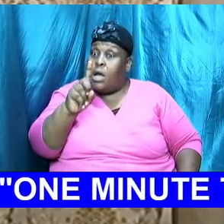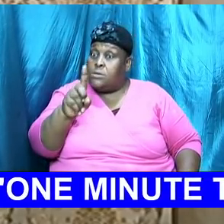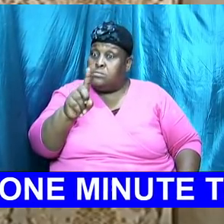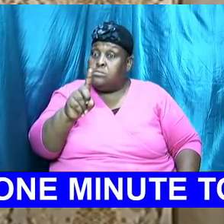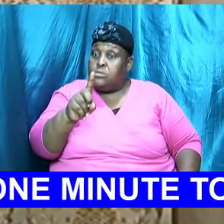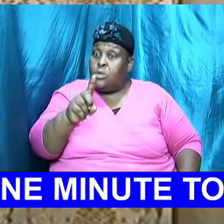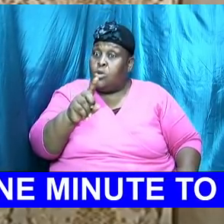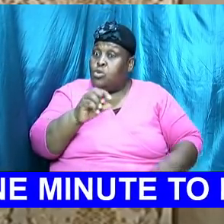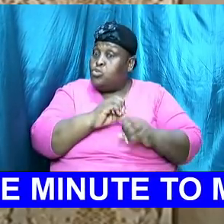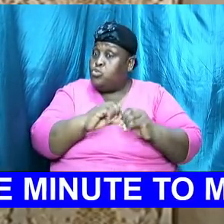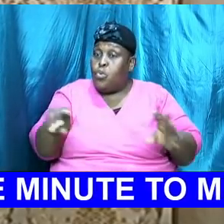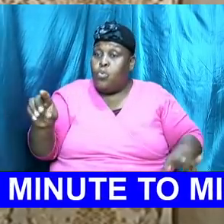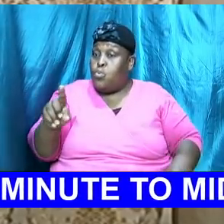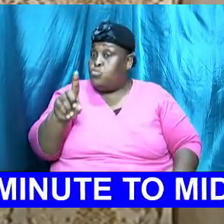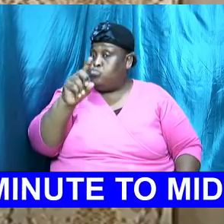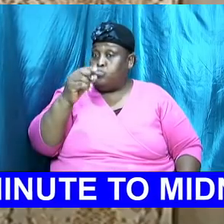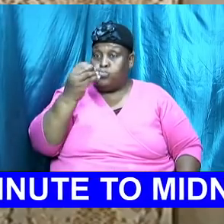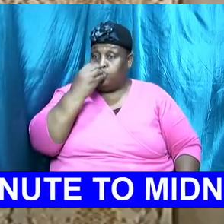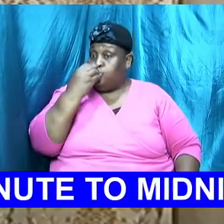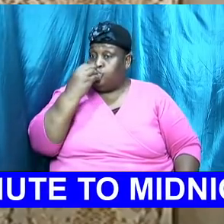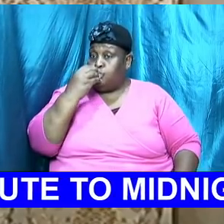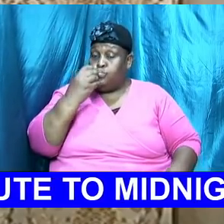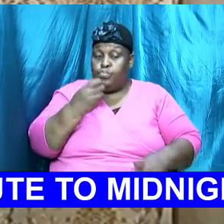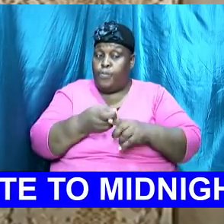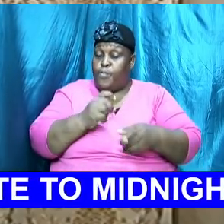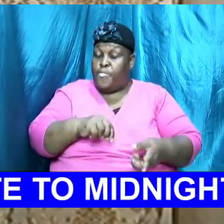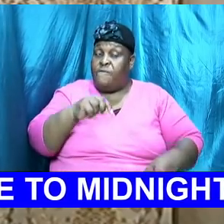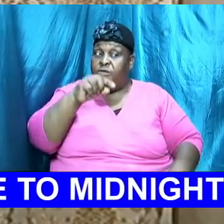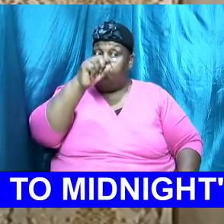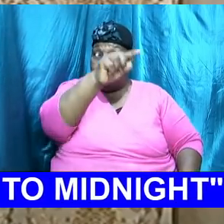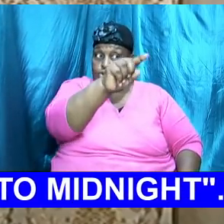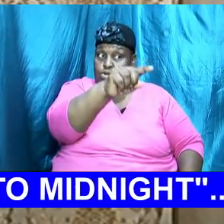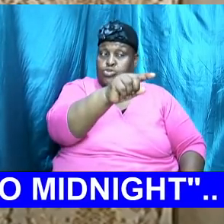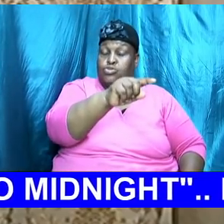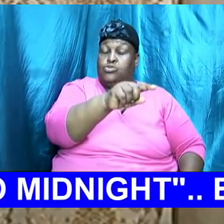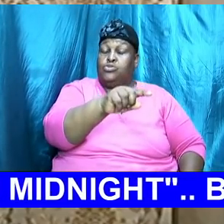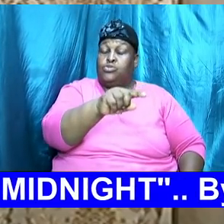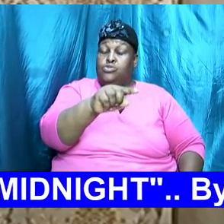don't eat from this one and you notice what happened